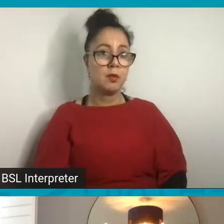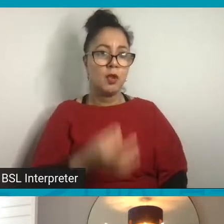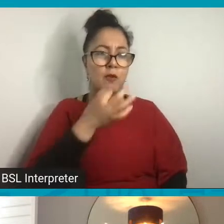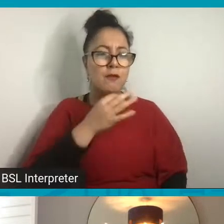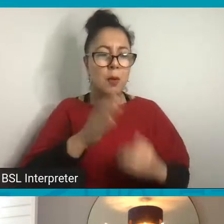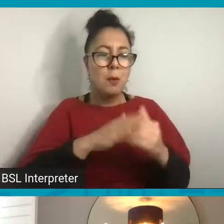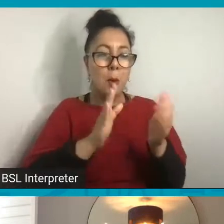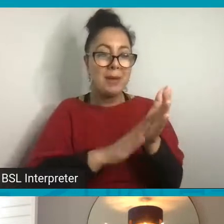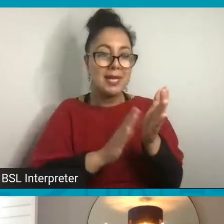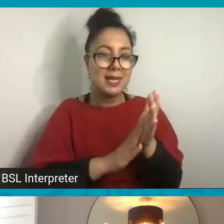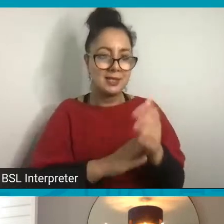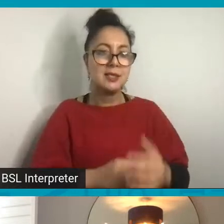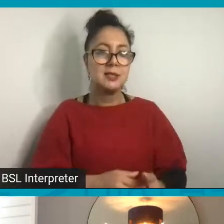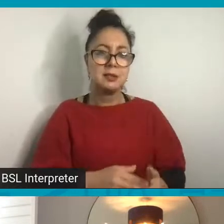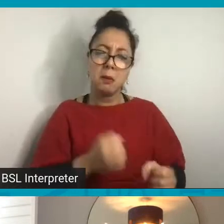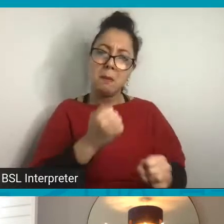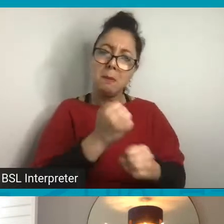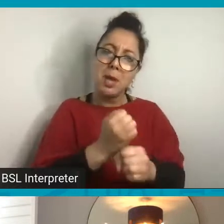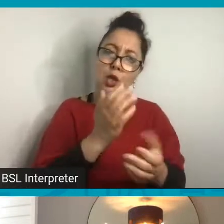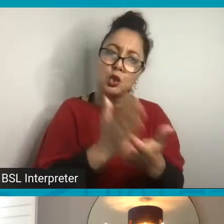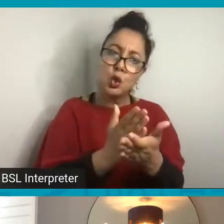minutes on this. So do make sure